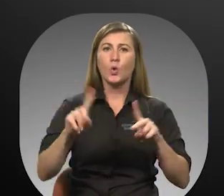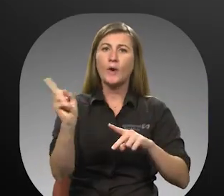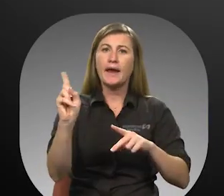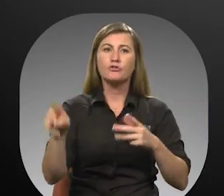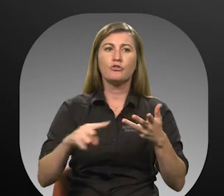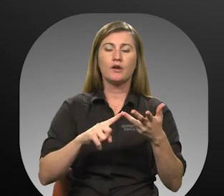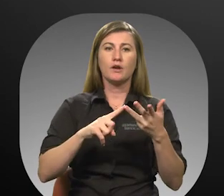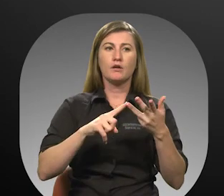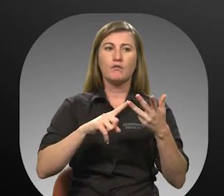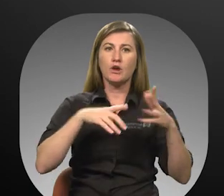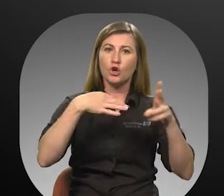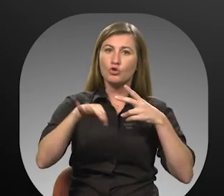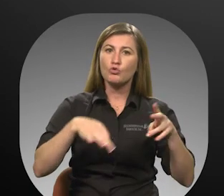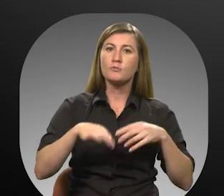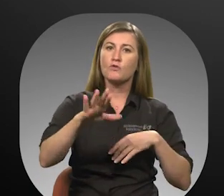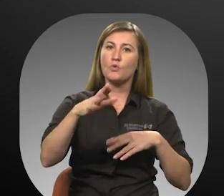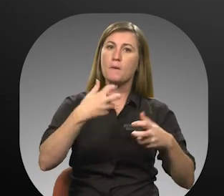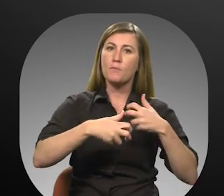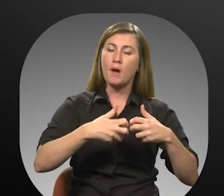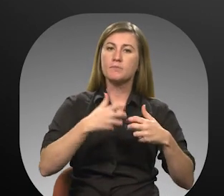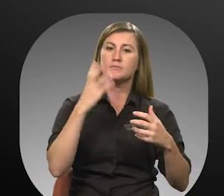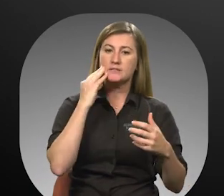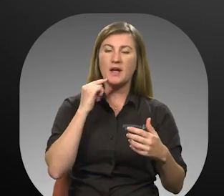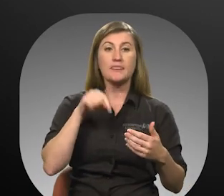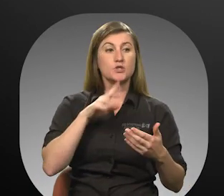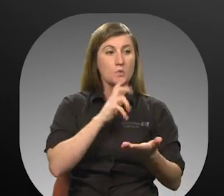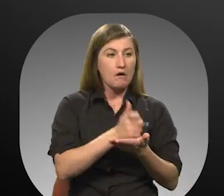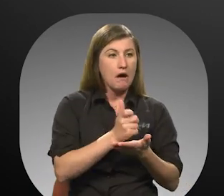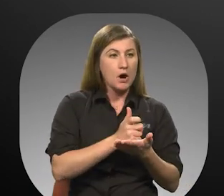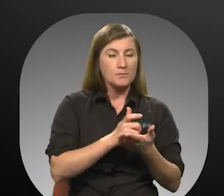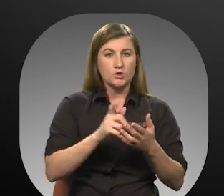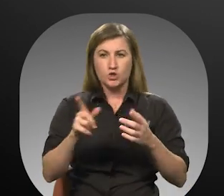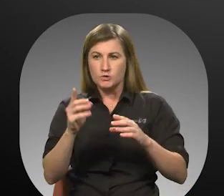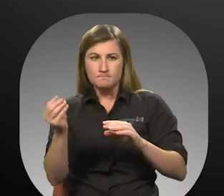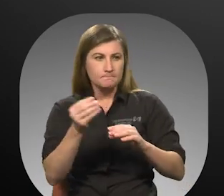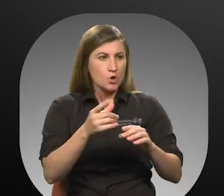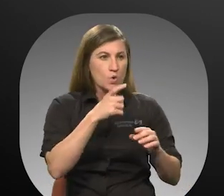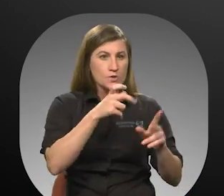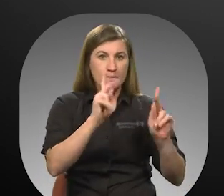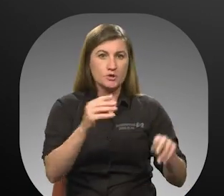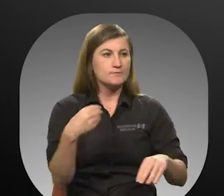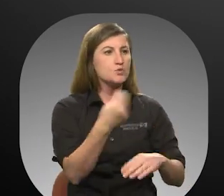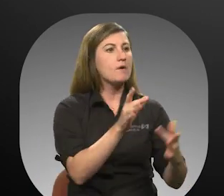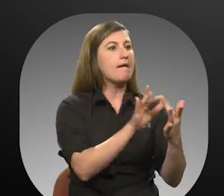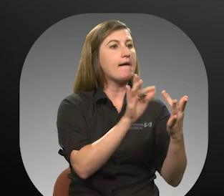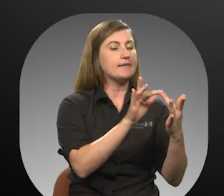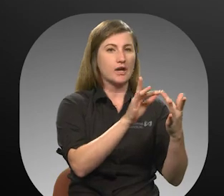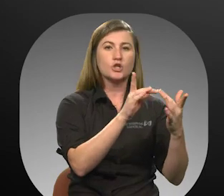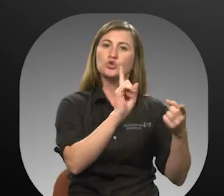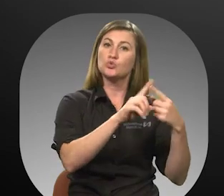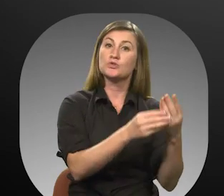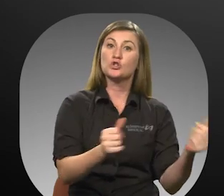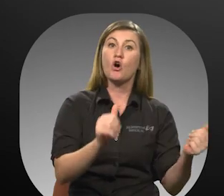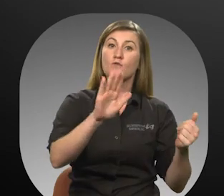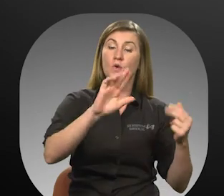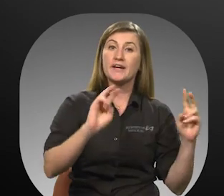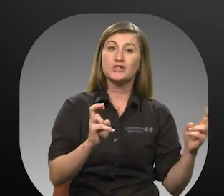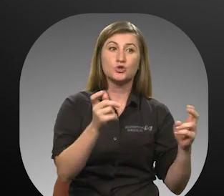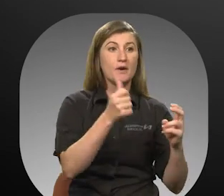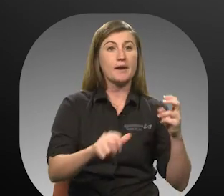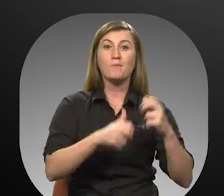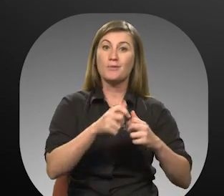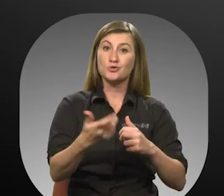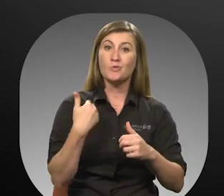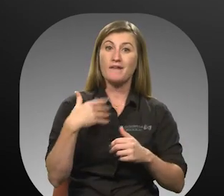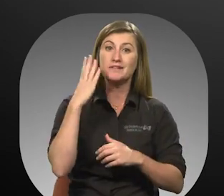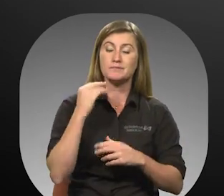and description of the problem you experience. This will help in determining the appropriate personnel to contact in order to resolve any difficulties